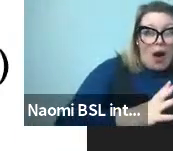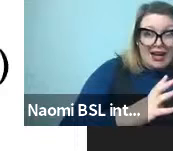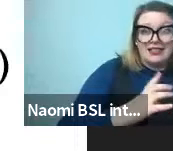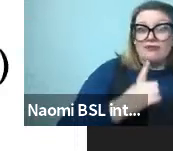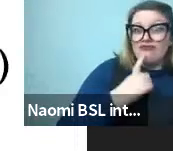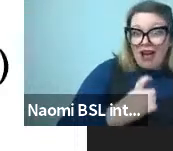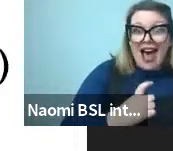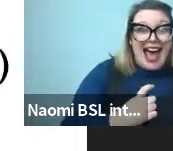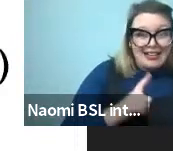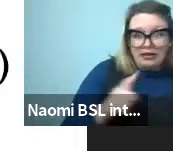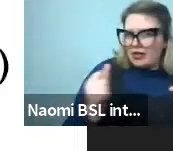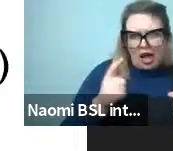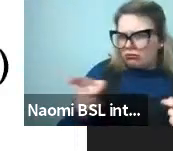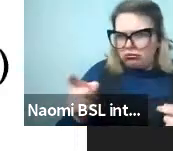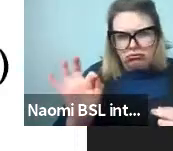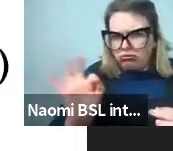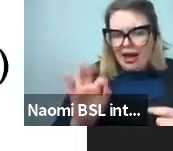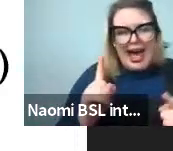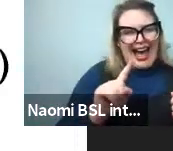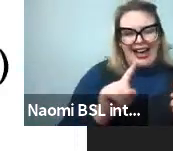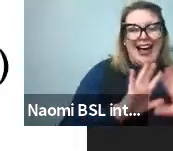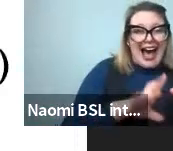messy. Okay, there's a lot of exceptions.